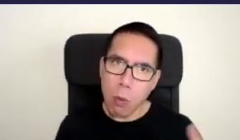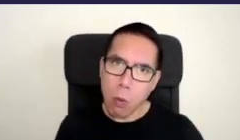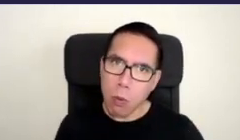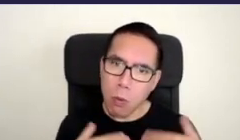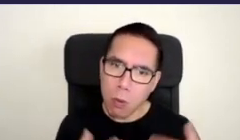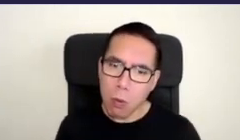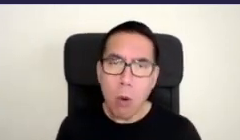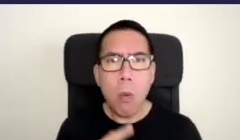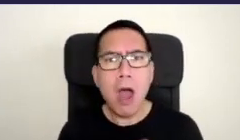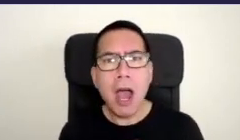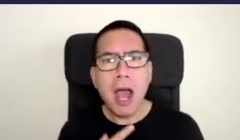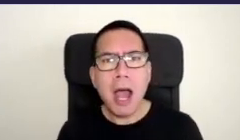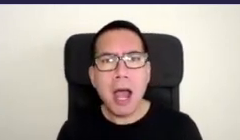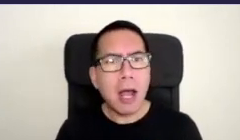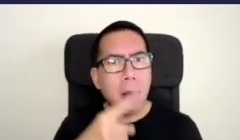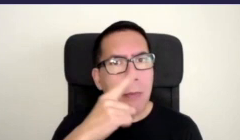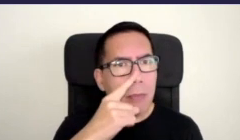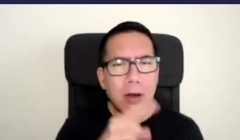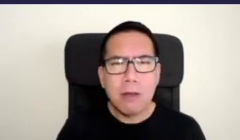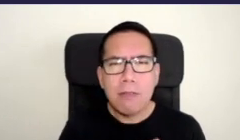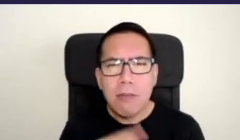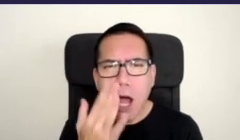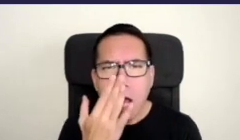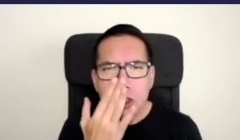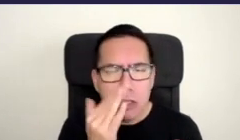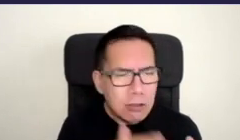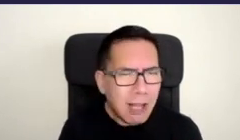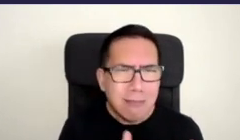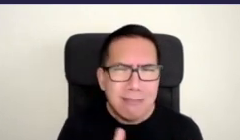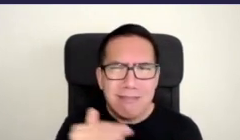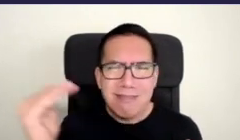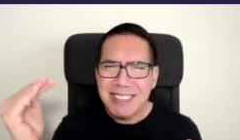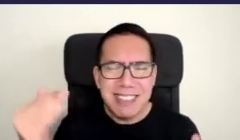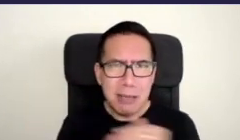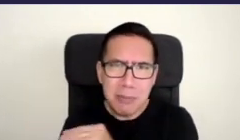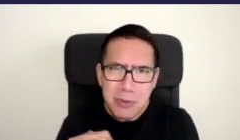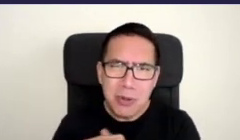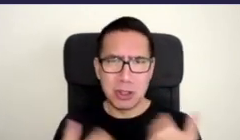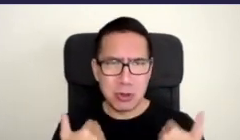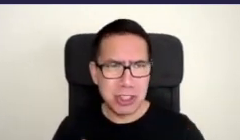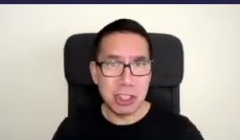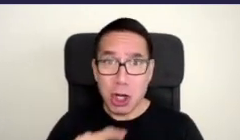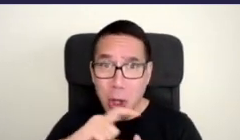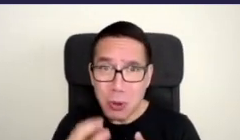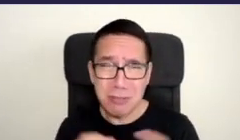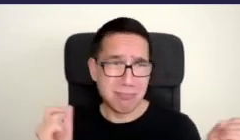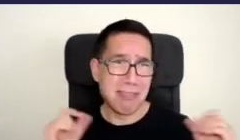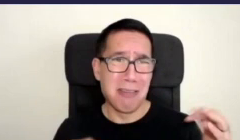people of all ages abilities socio-economic backgrounds and cultures it